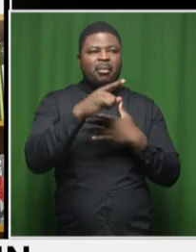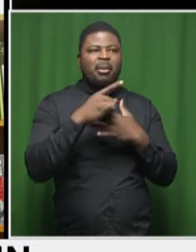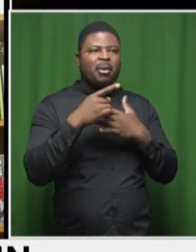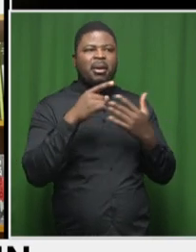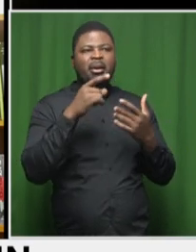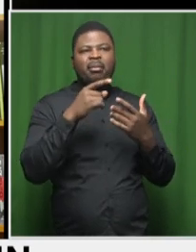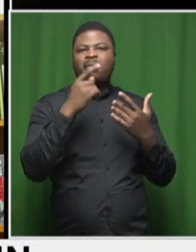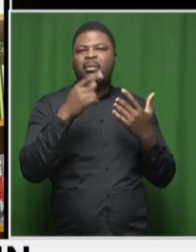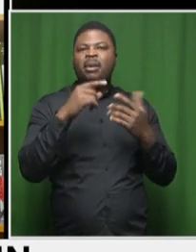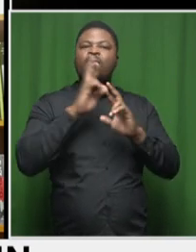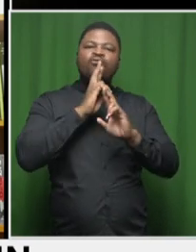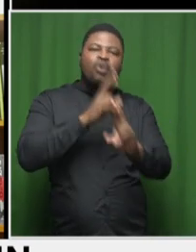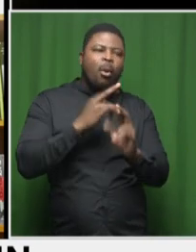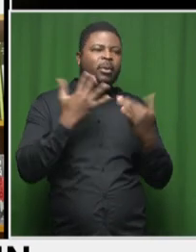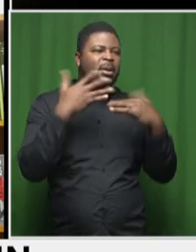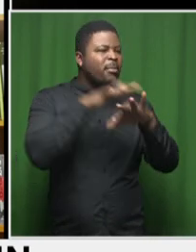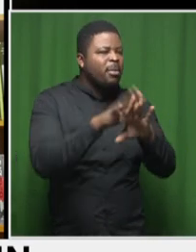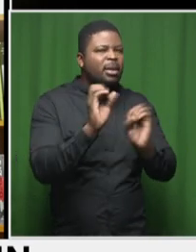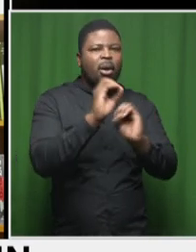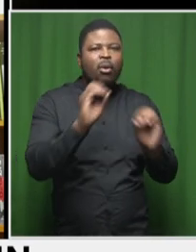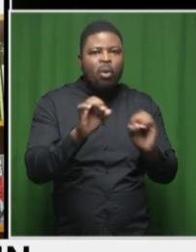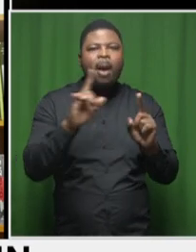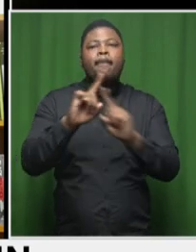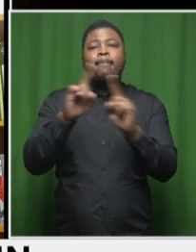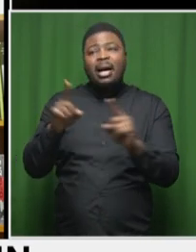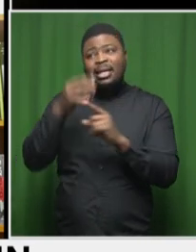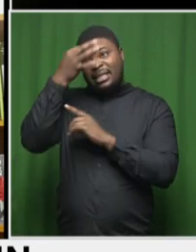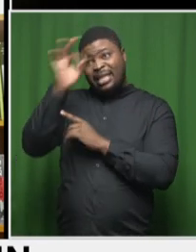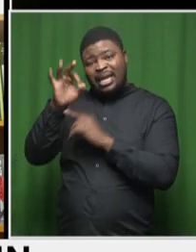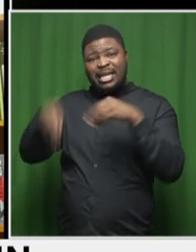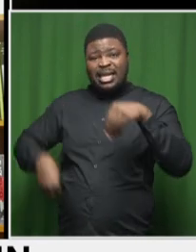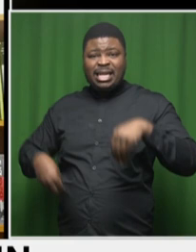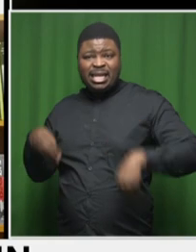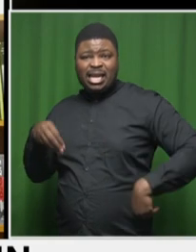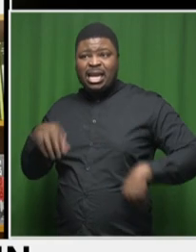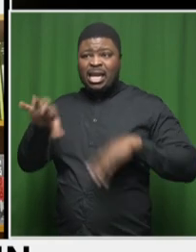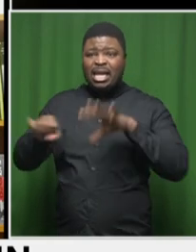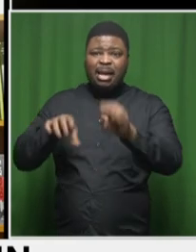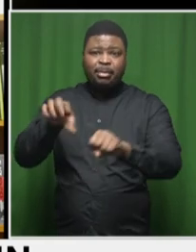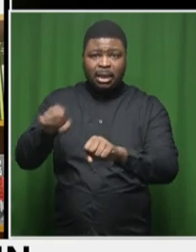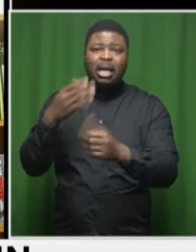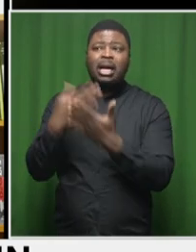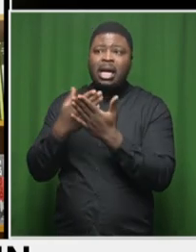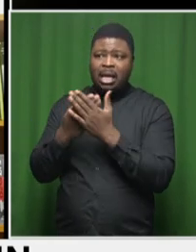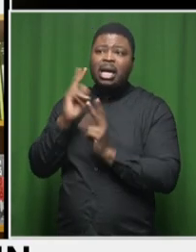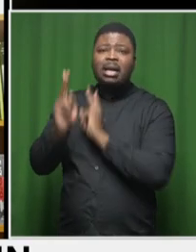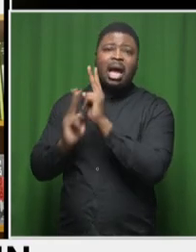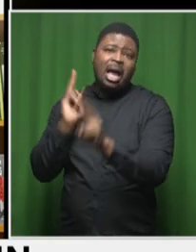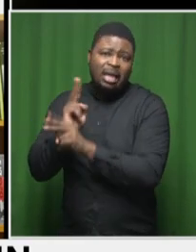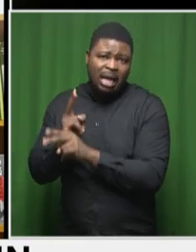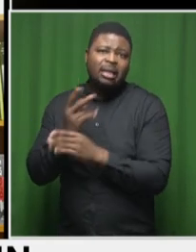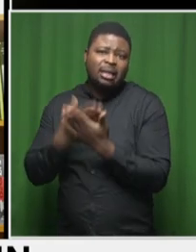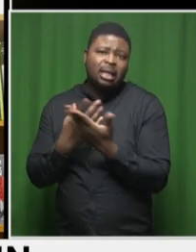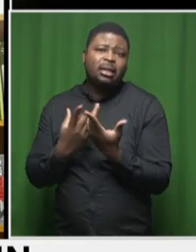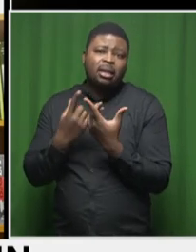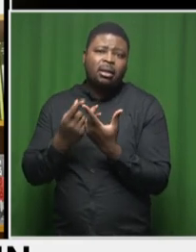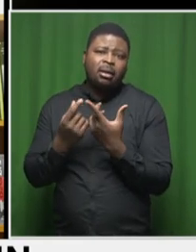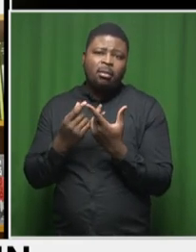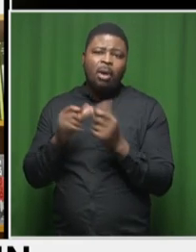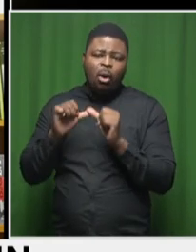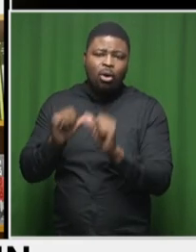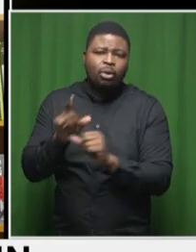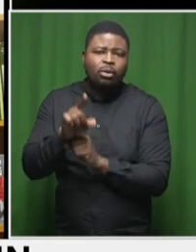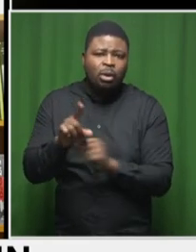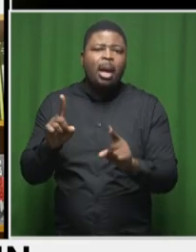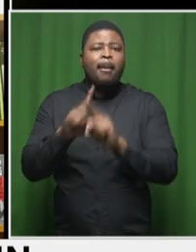happen at any time again, because this is, this is how slowly it's been looked into and worked on. But in 2019, the free